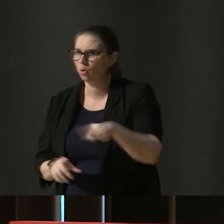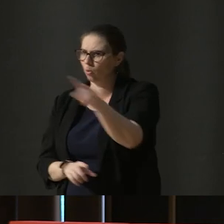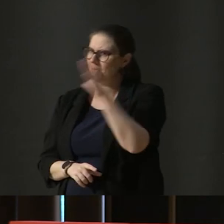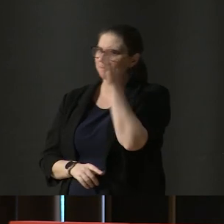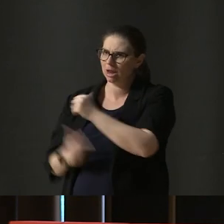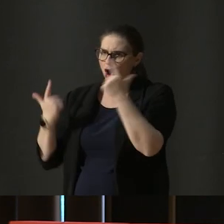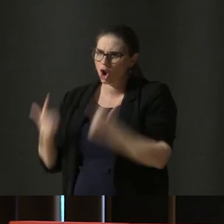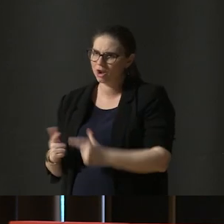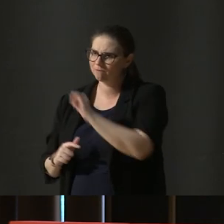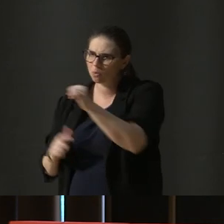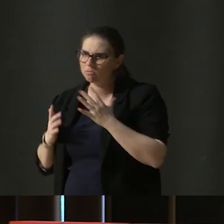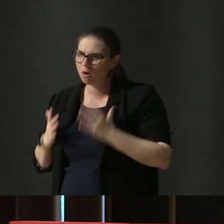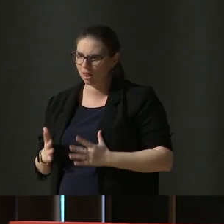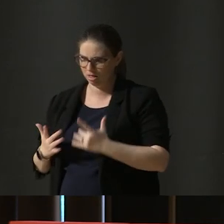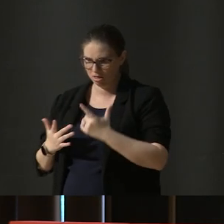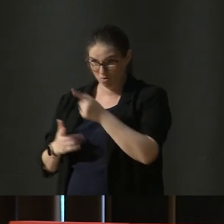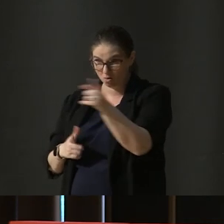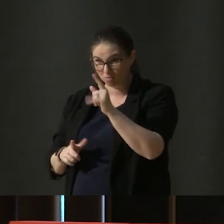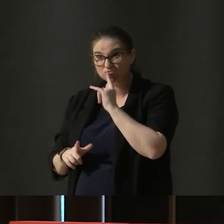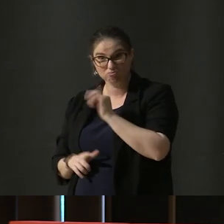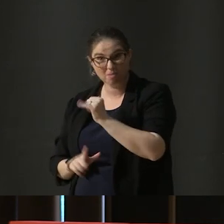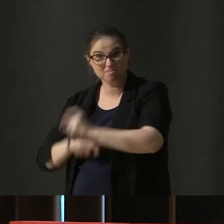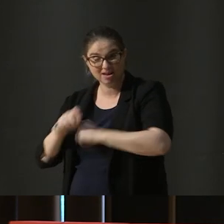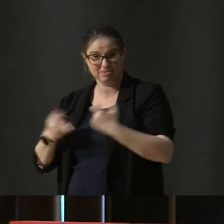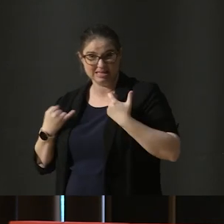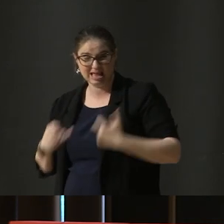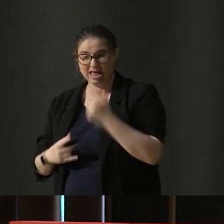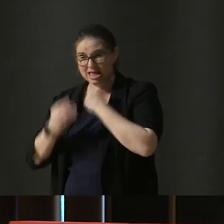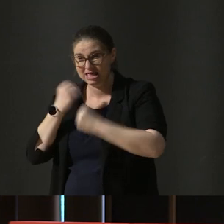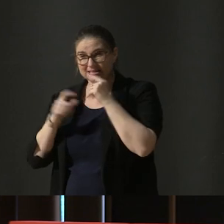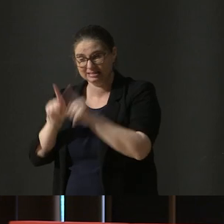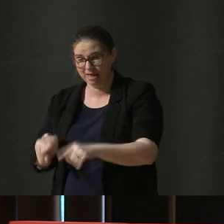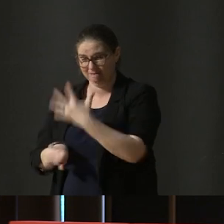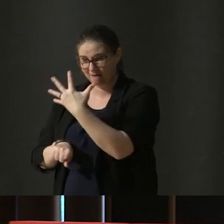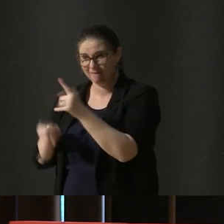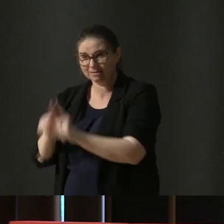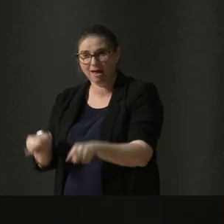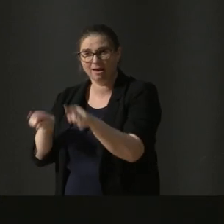blame you if you got sick of eating the same foods over and over again.